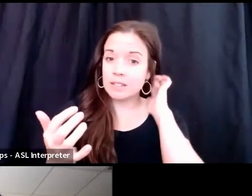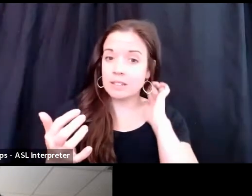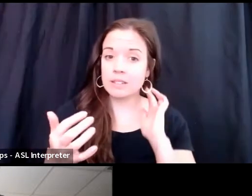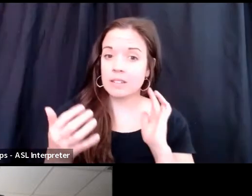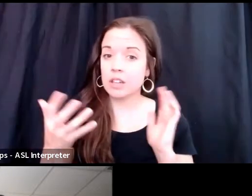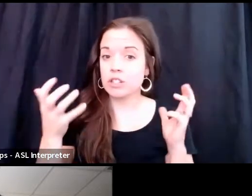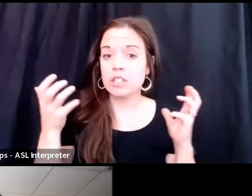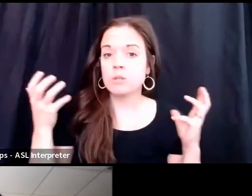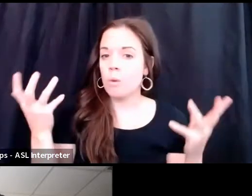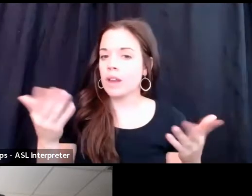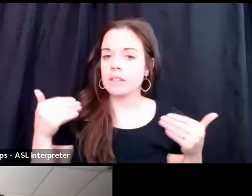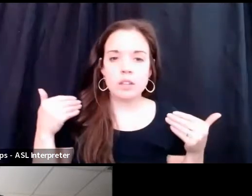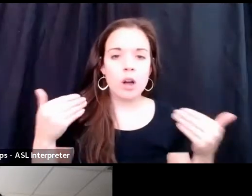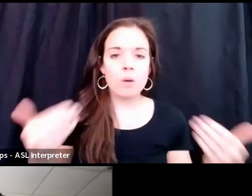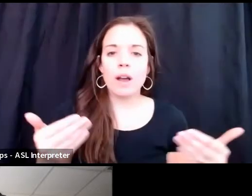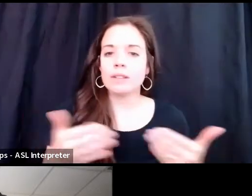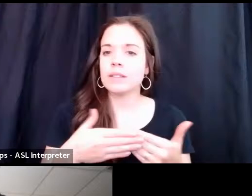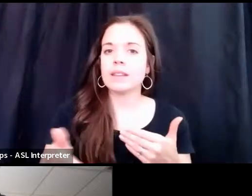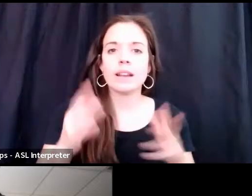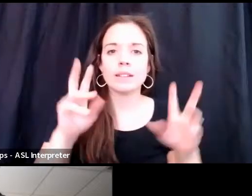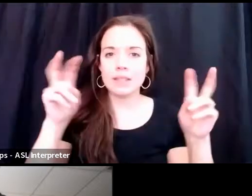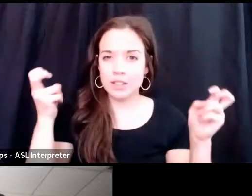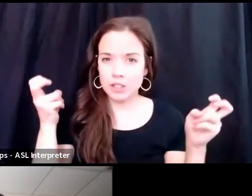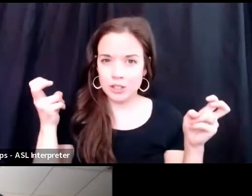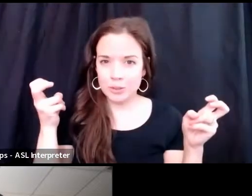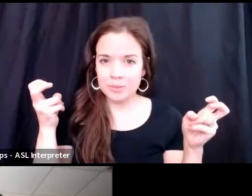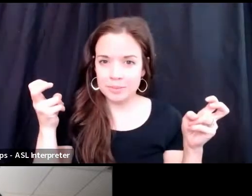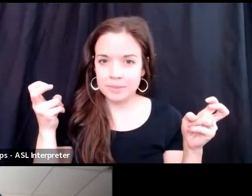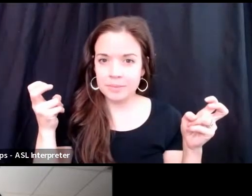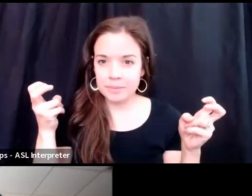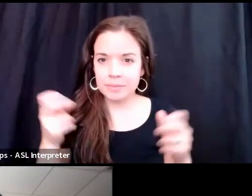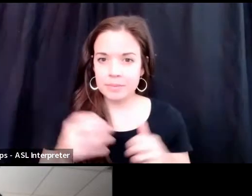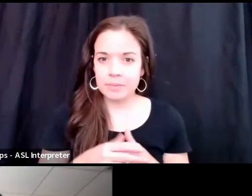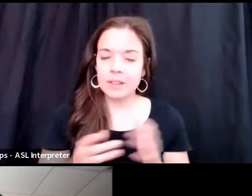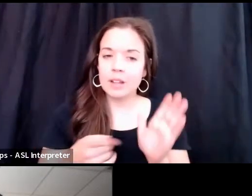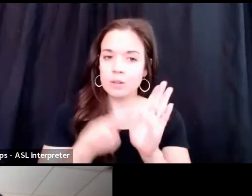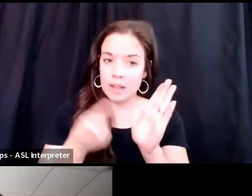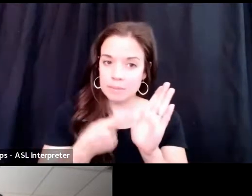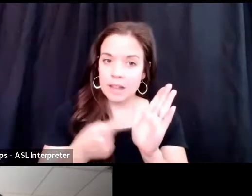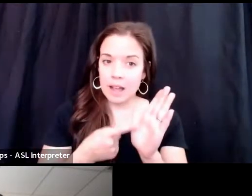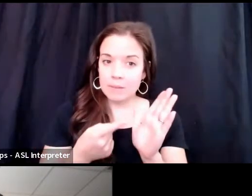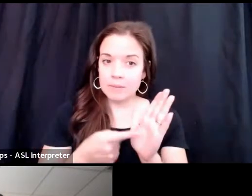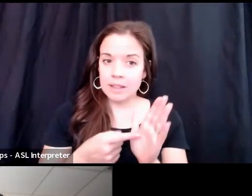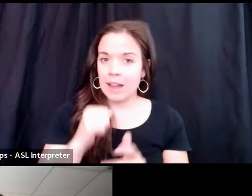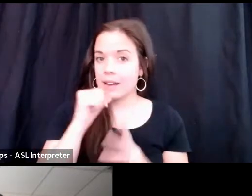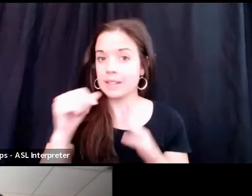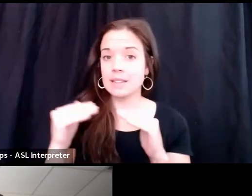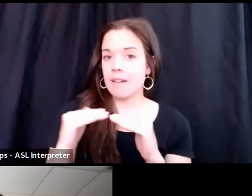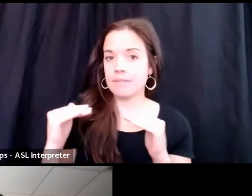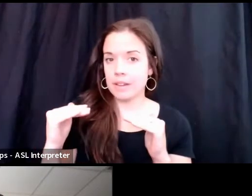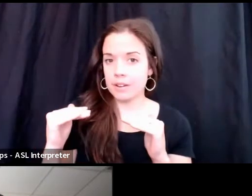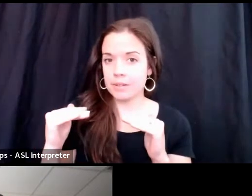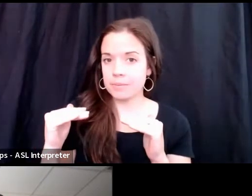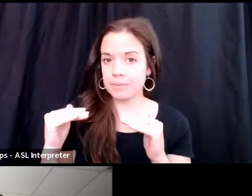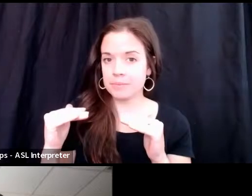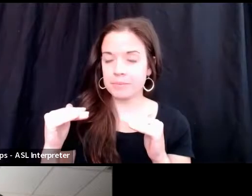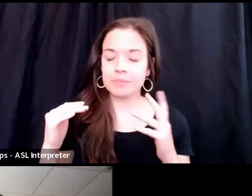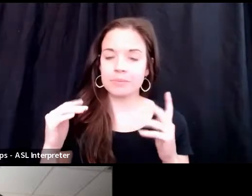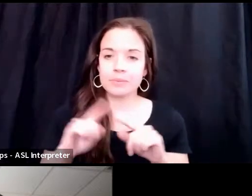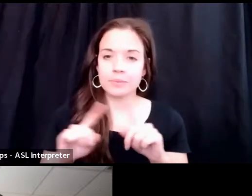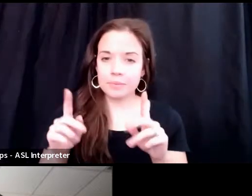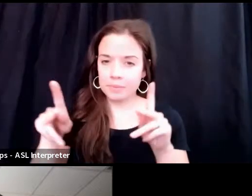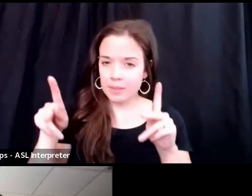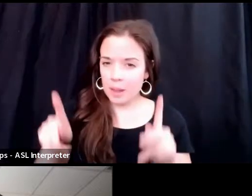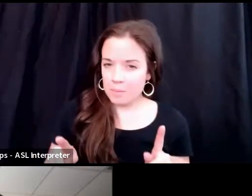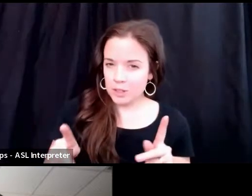to go on to the next issue. And so sometimes, and it's not fair, the person or the